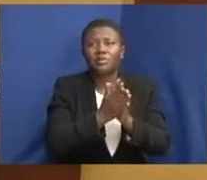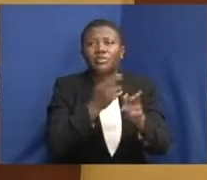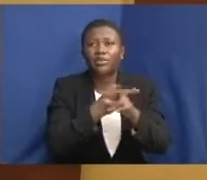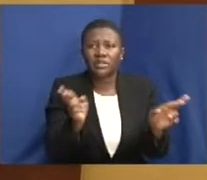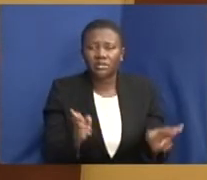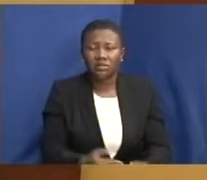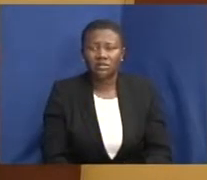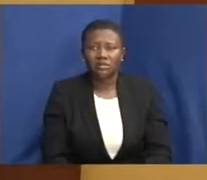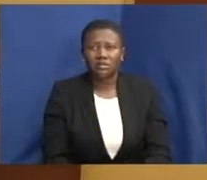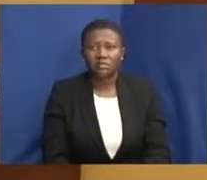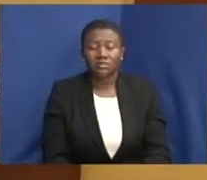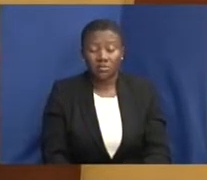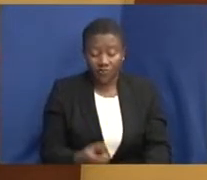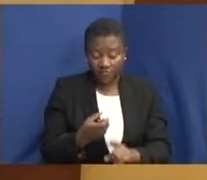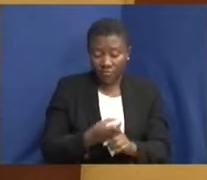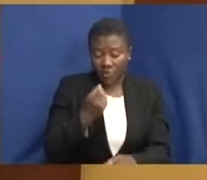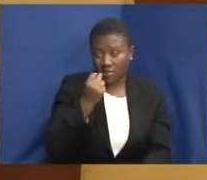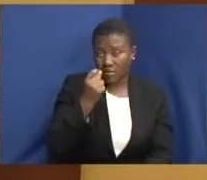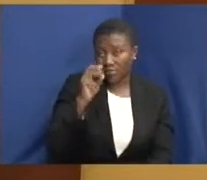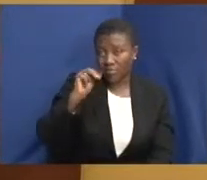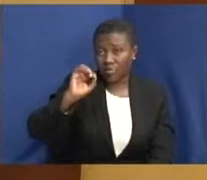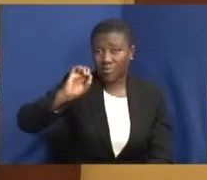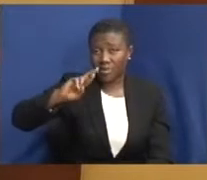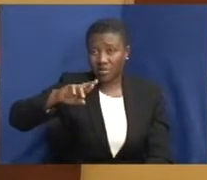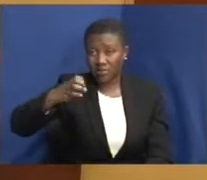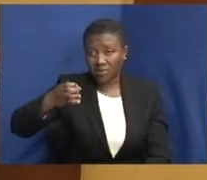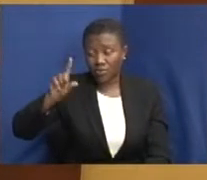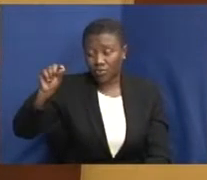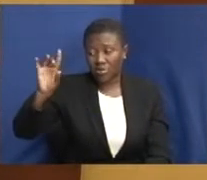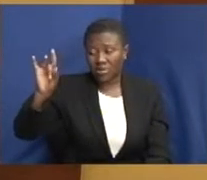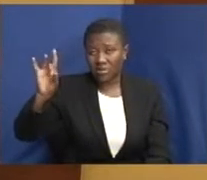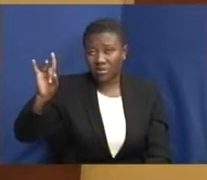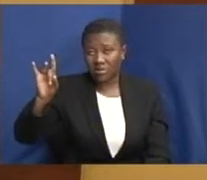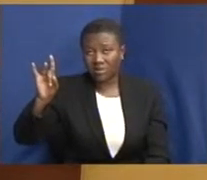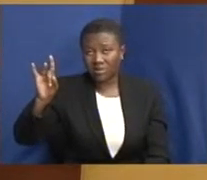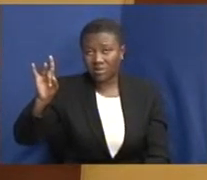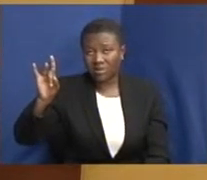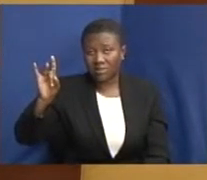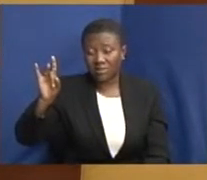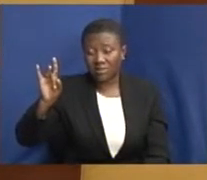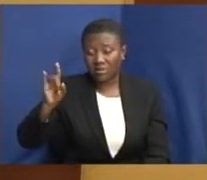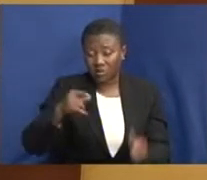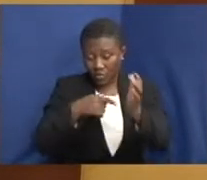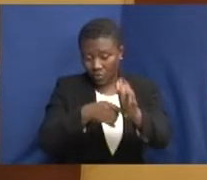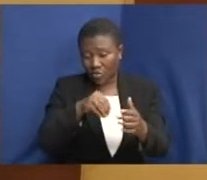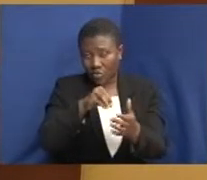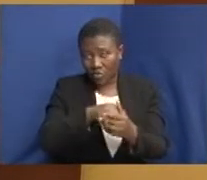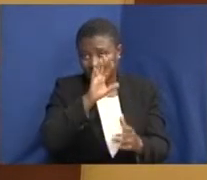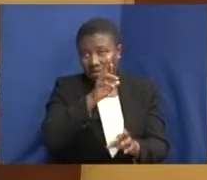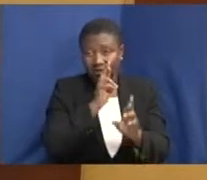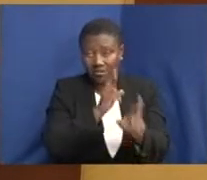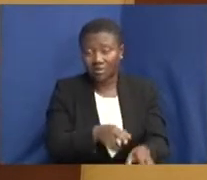From the 11th of March, 2018, as indicated here in his answer.